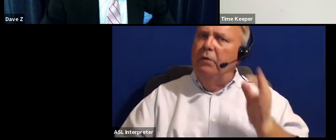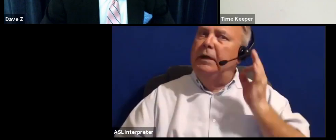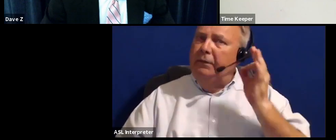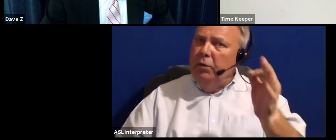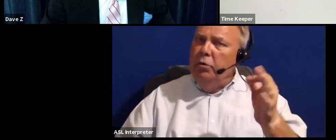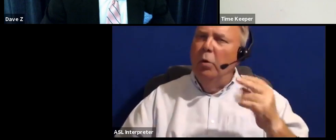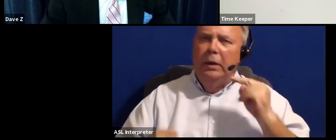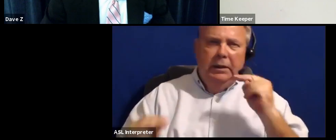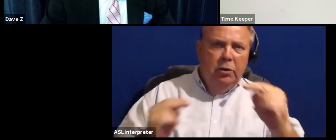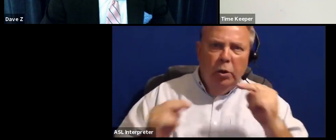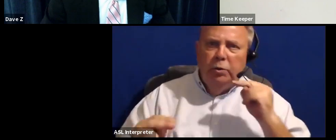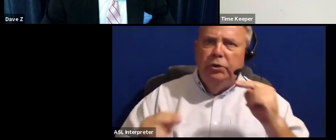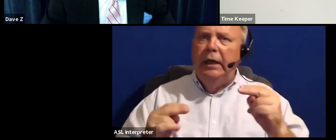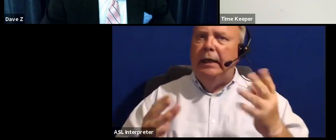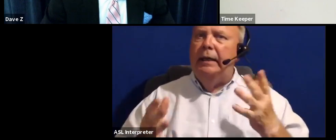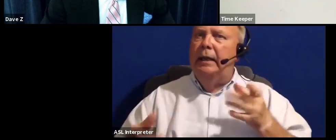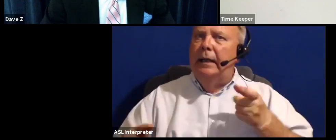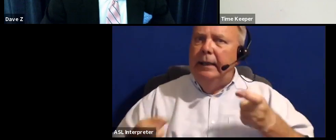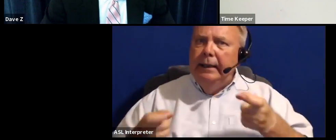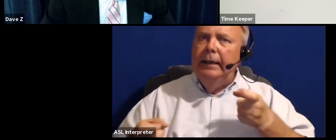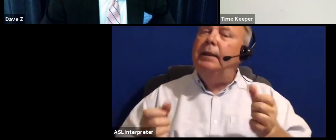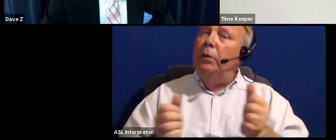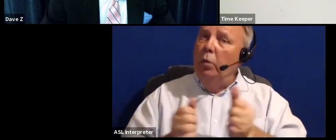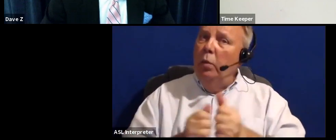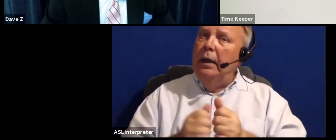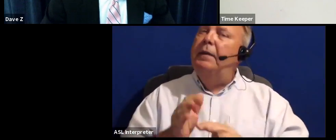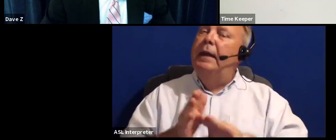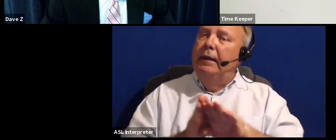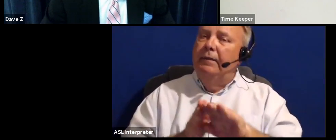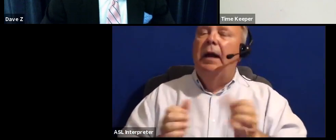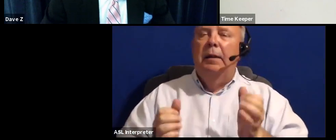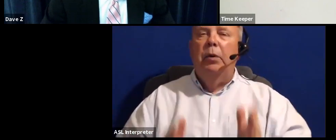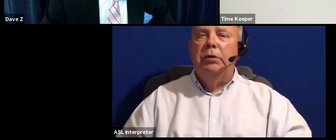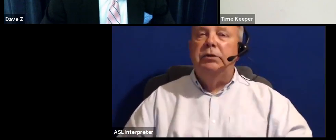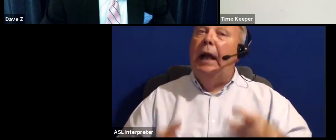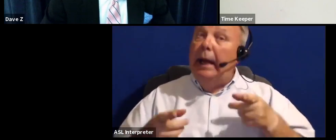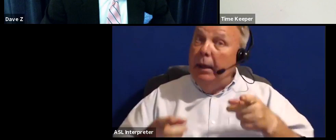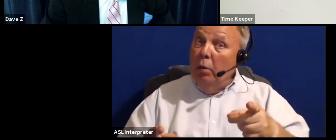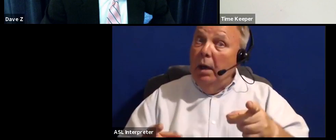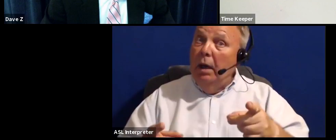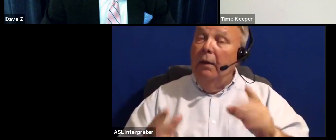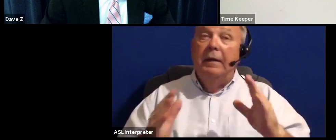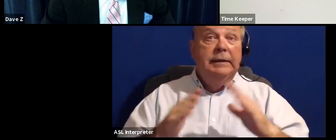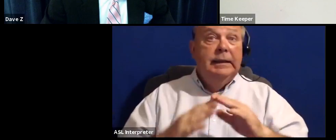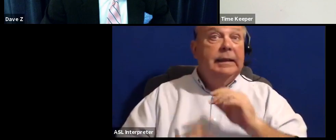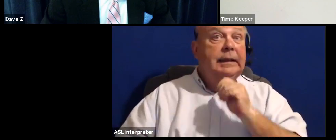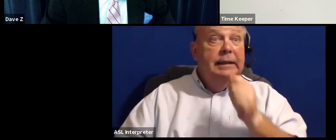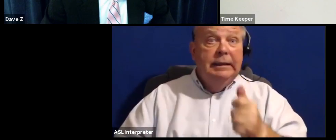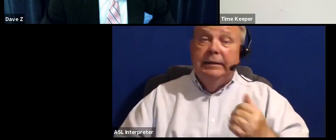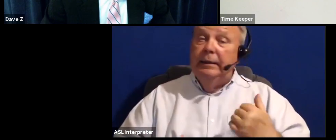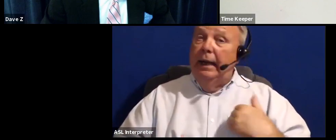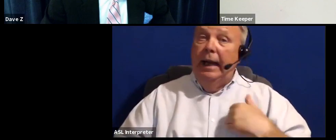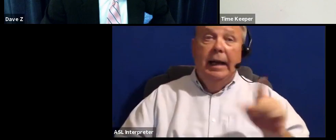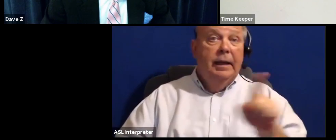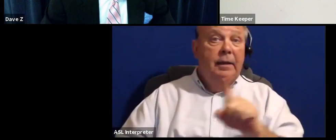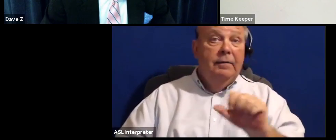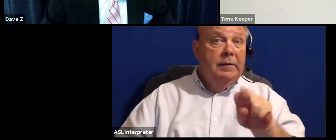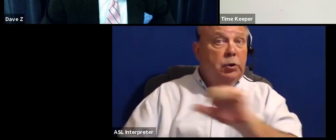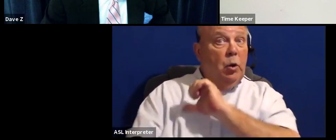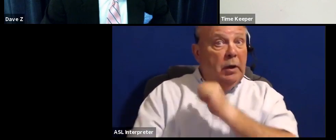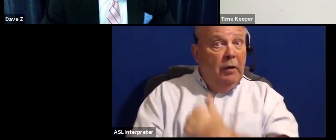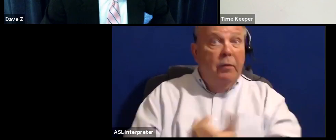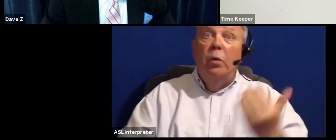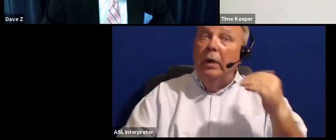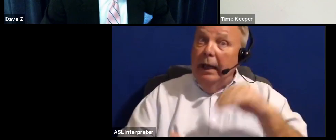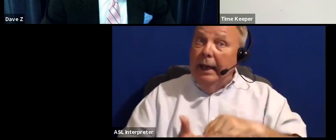it's negotiating dealing with developers. And while the city does not have zoning authority, again, if